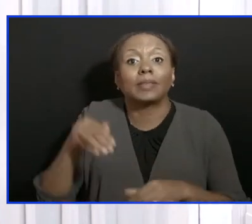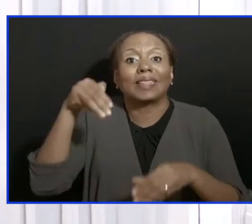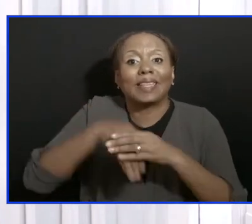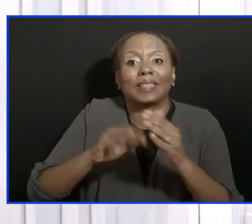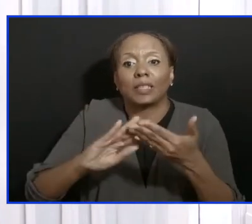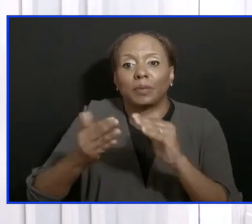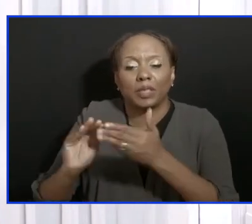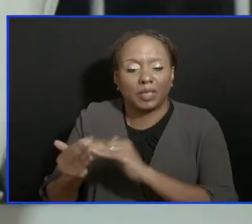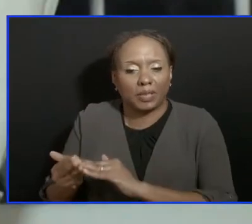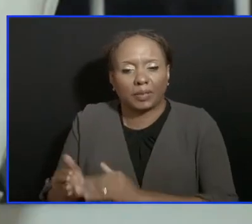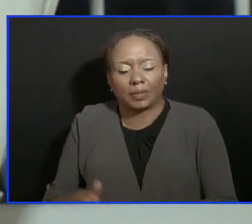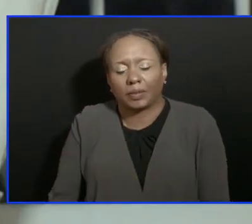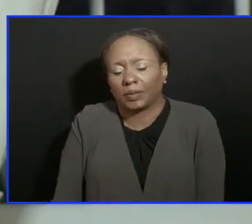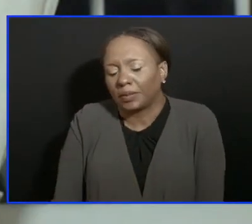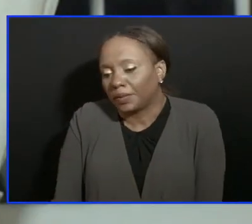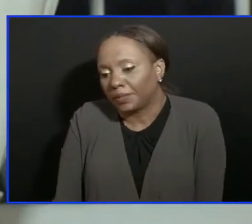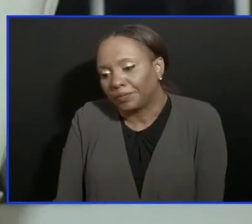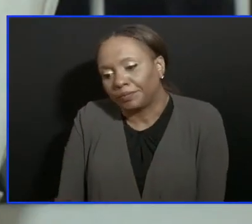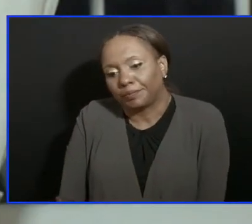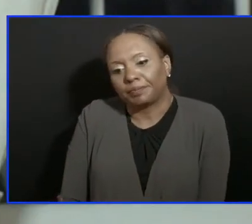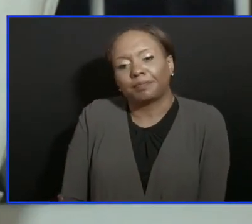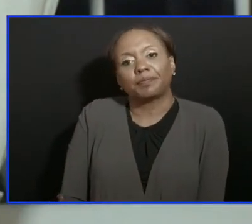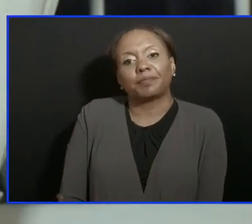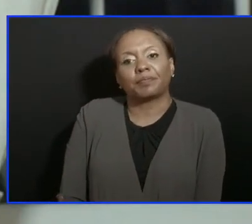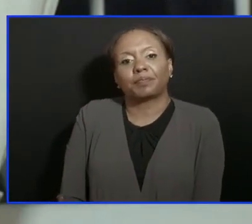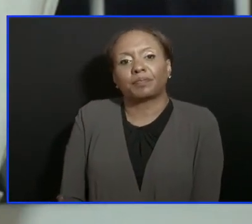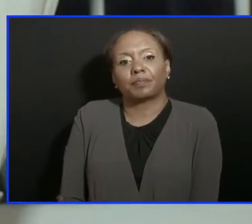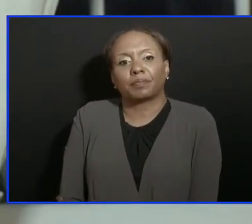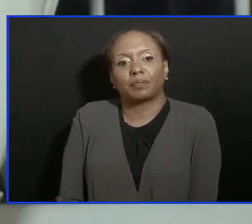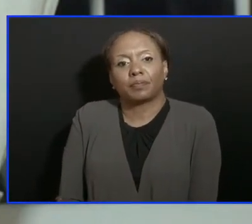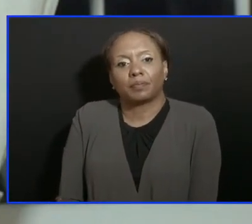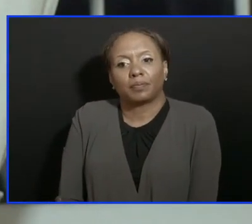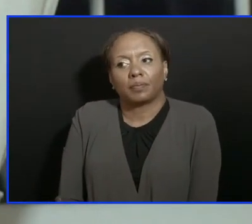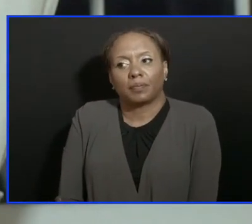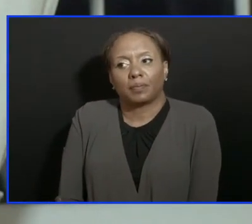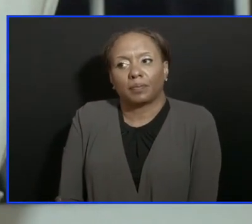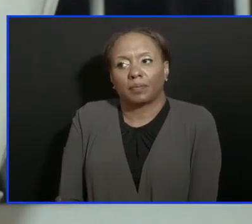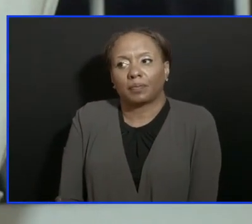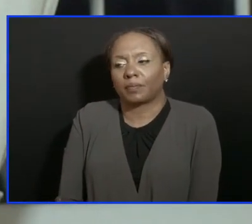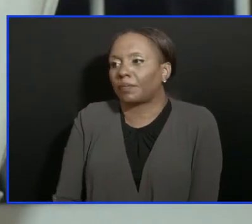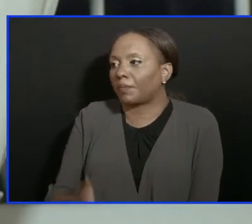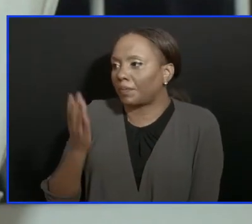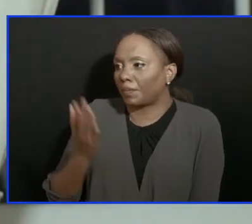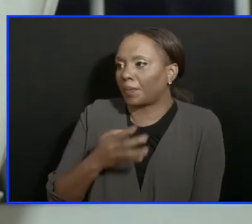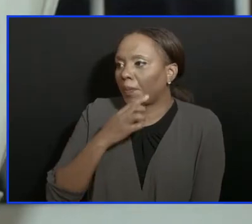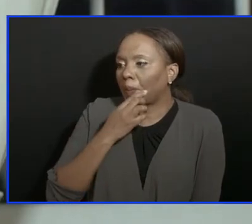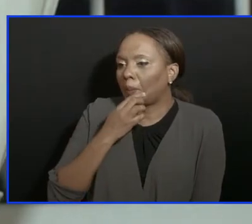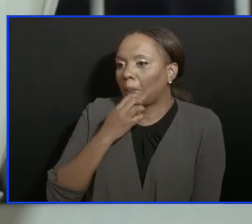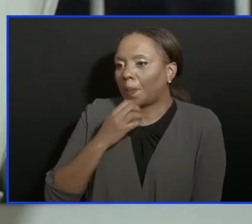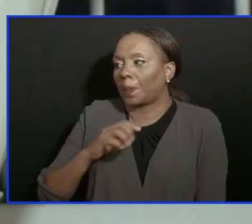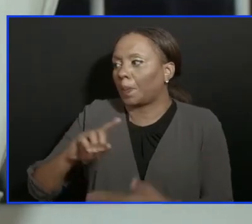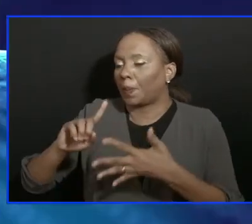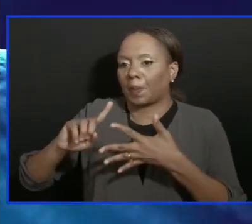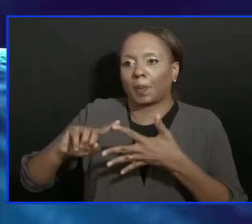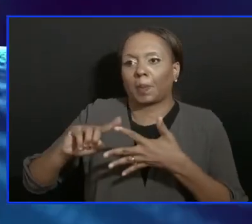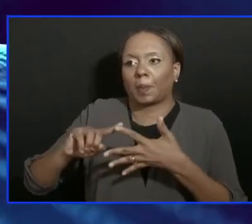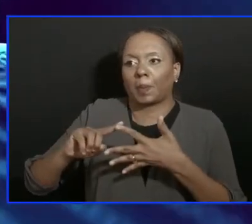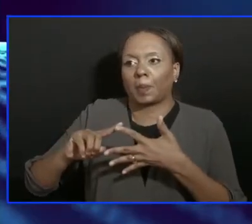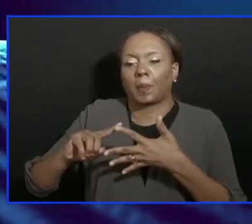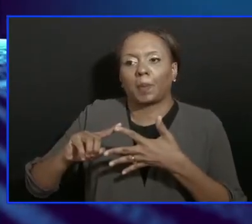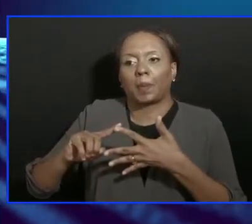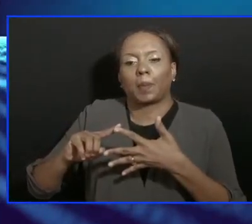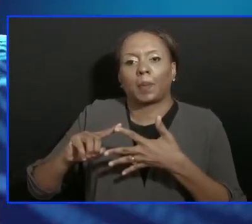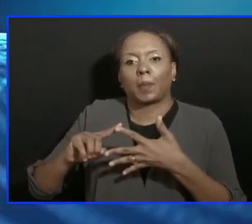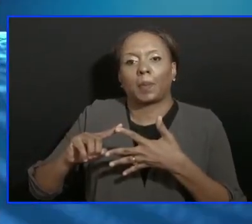Someone else was trying to get in. For Minister Bostic. Minister Bostic. What kind of